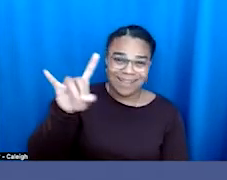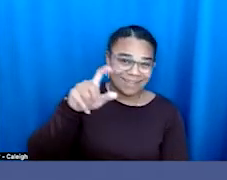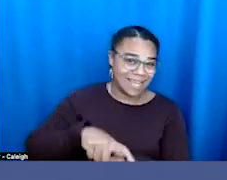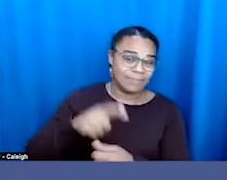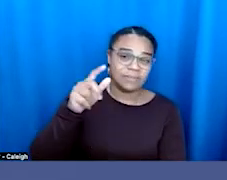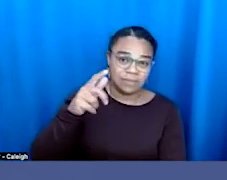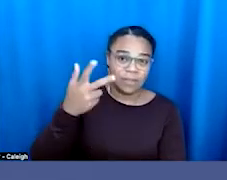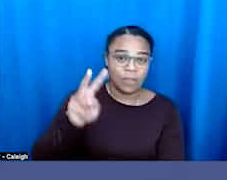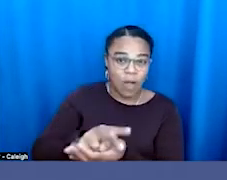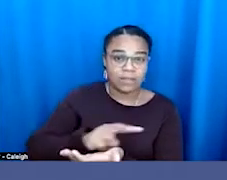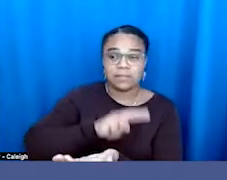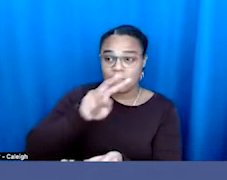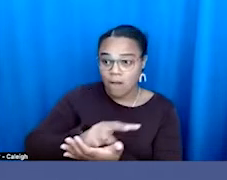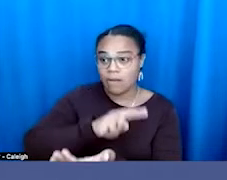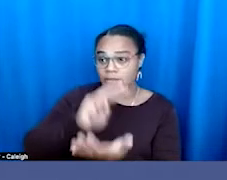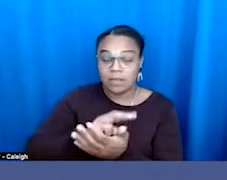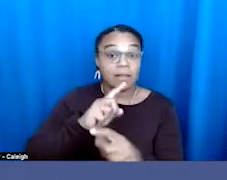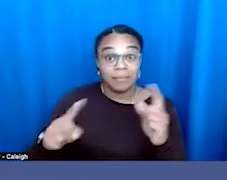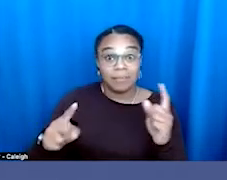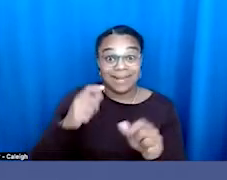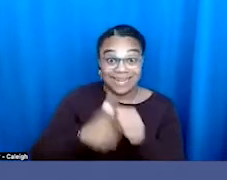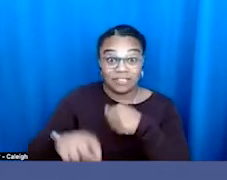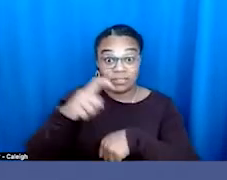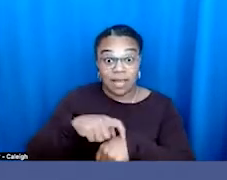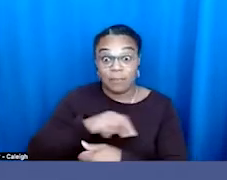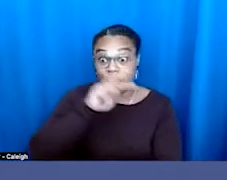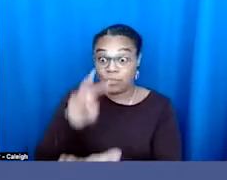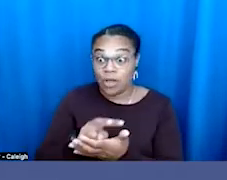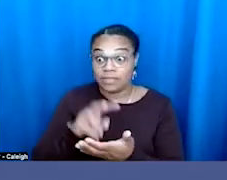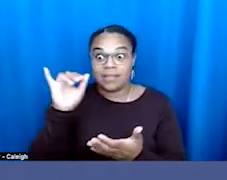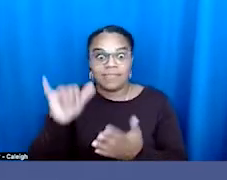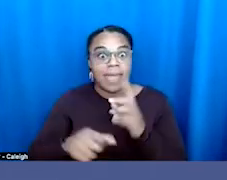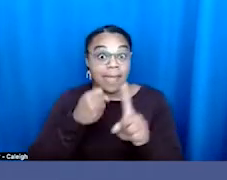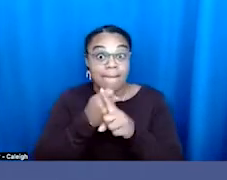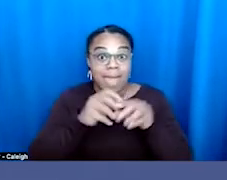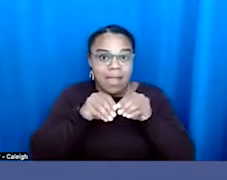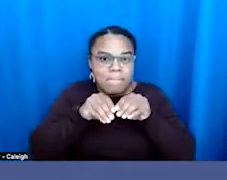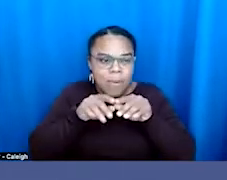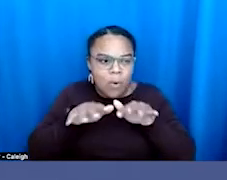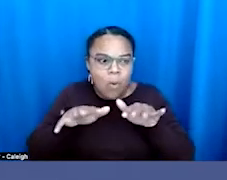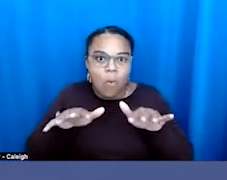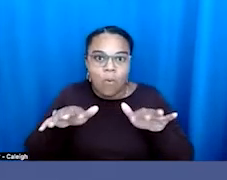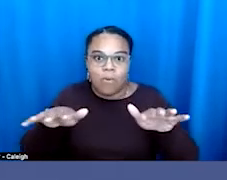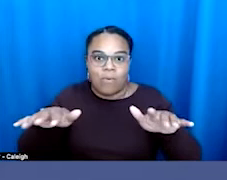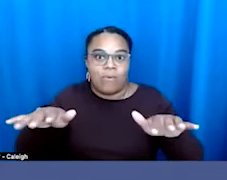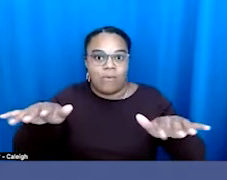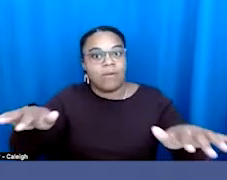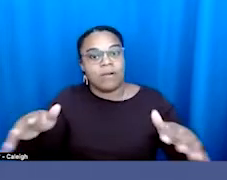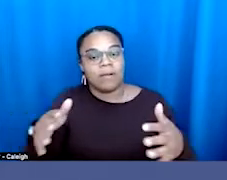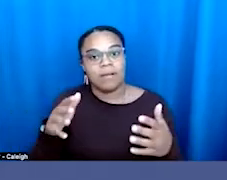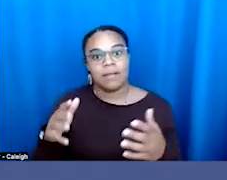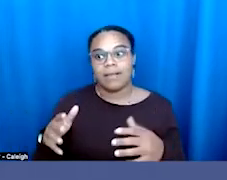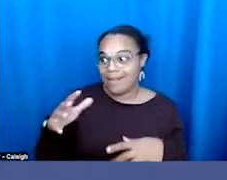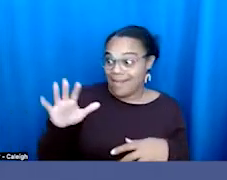But in each of those losses, the ripple effect began to change the conversation. And in some ways, it was their very attack on